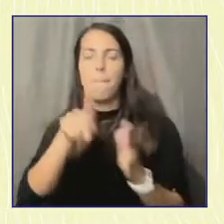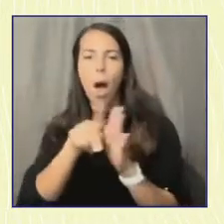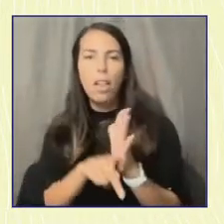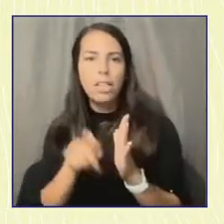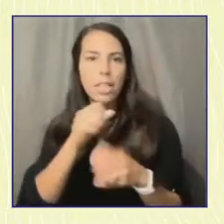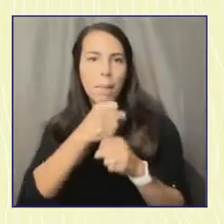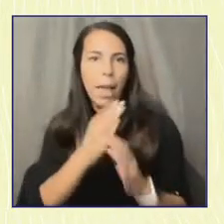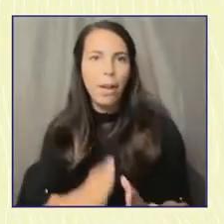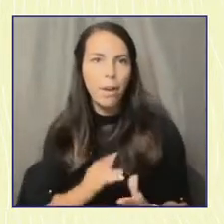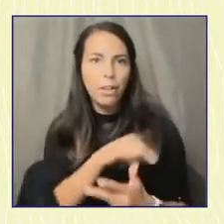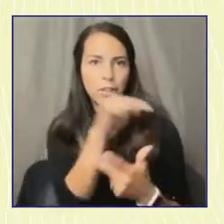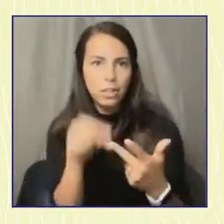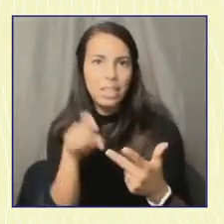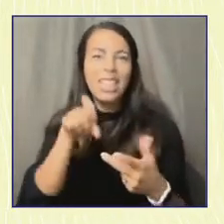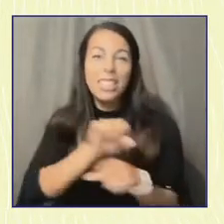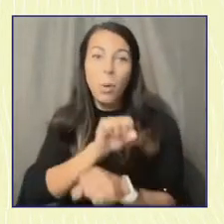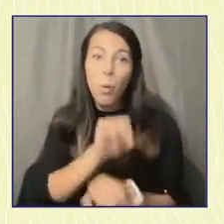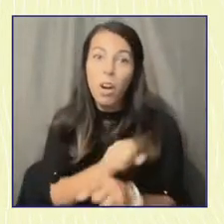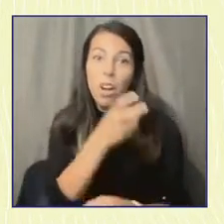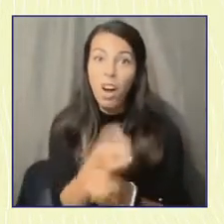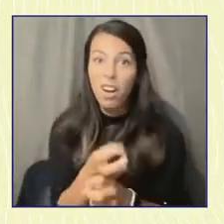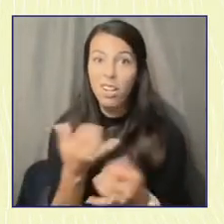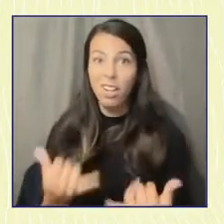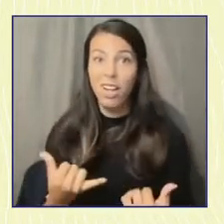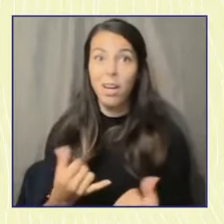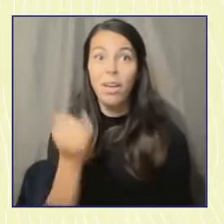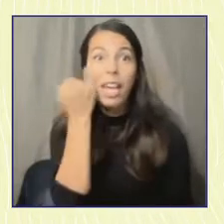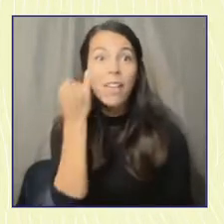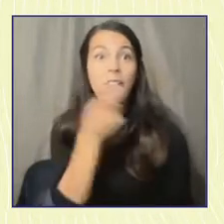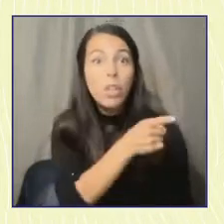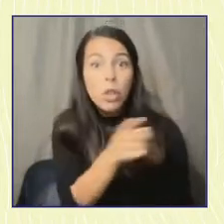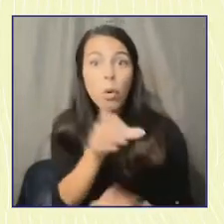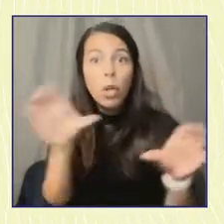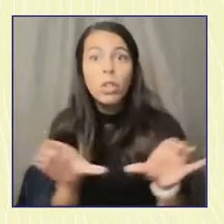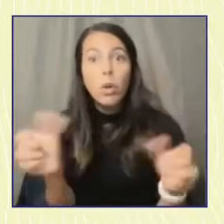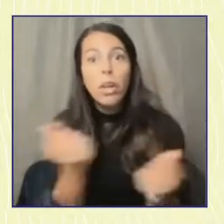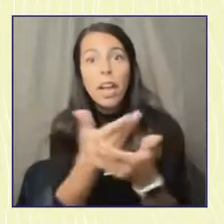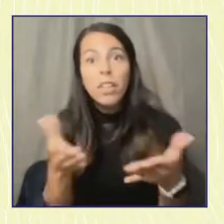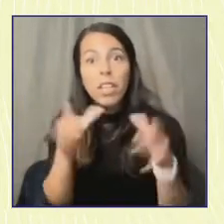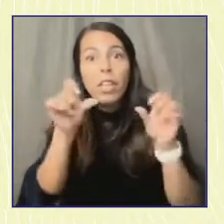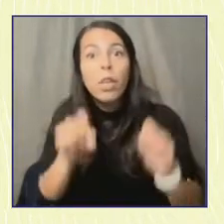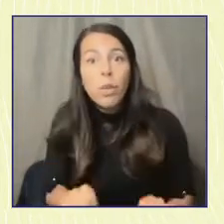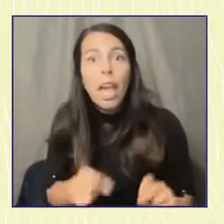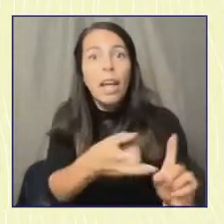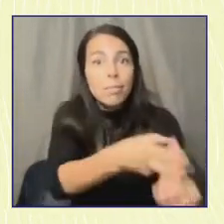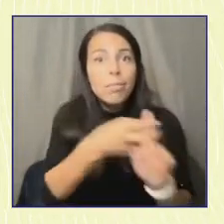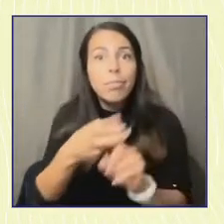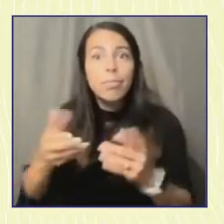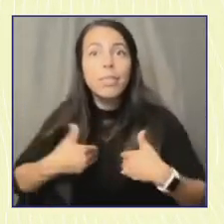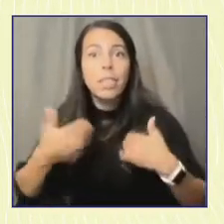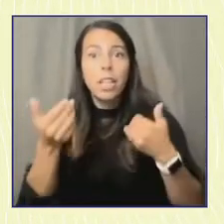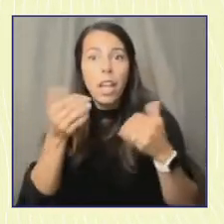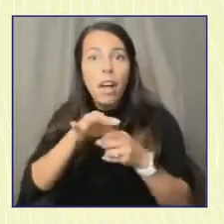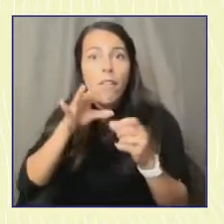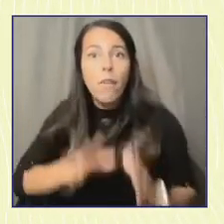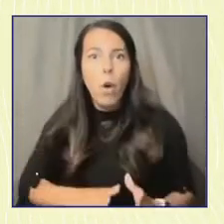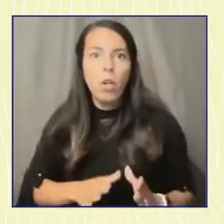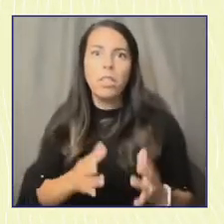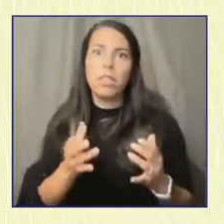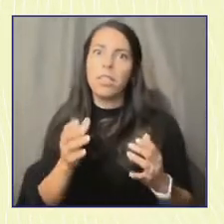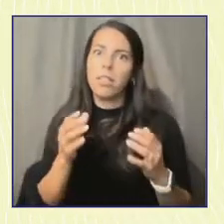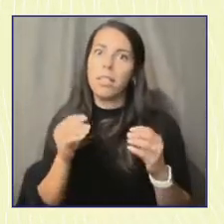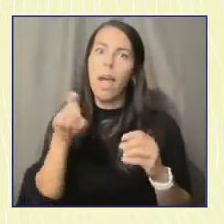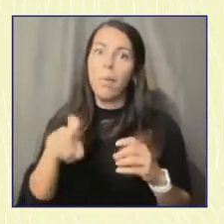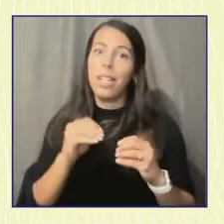you think that you're doing everything right now to activate young people and young voters, it's time to turn it up a notch. It's actually